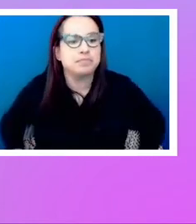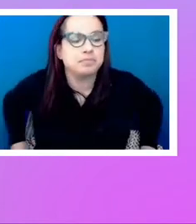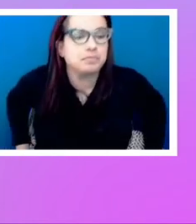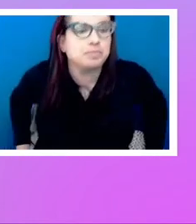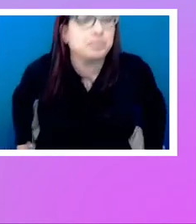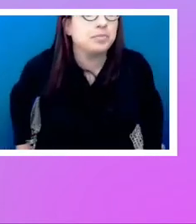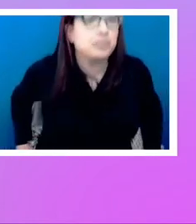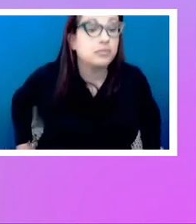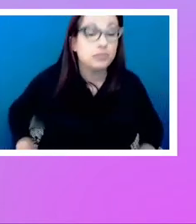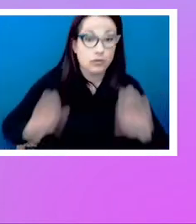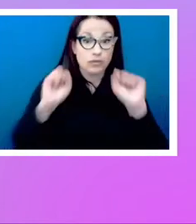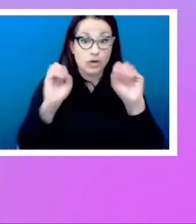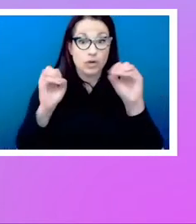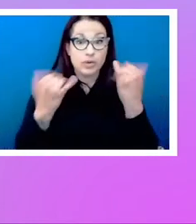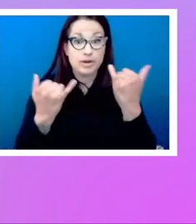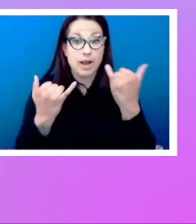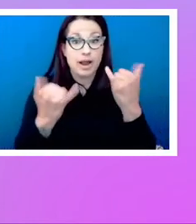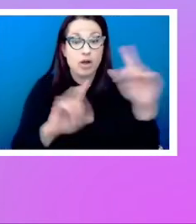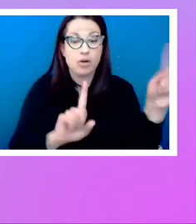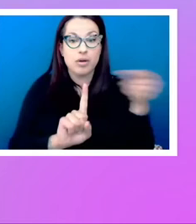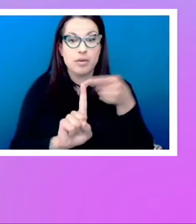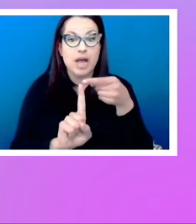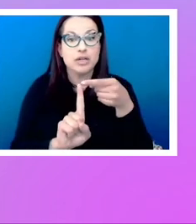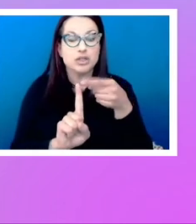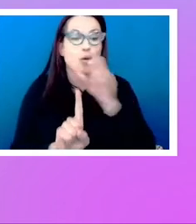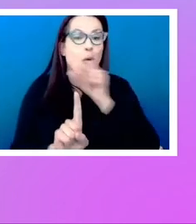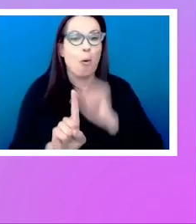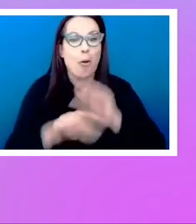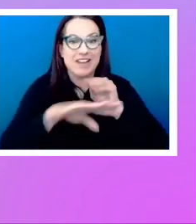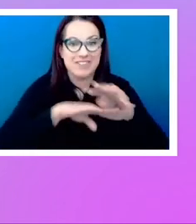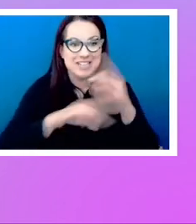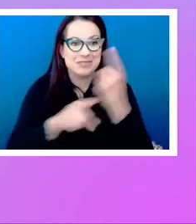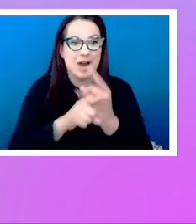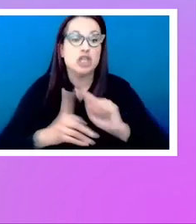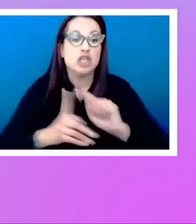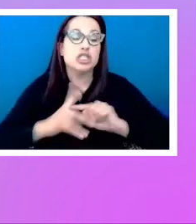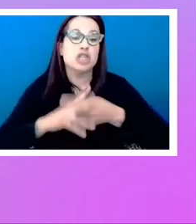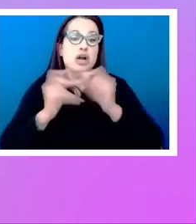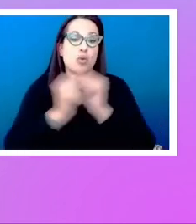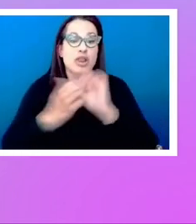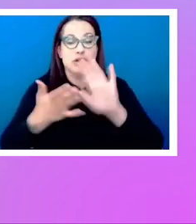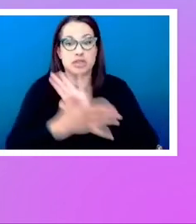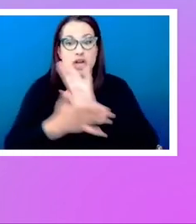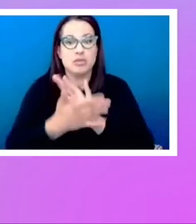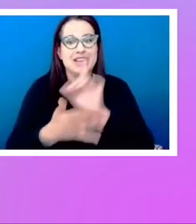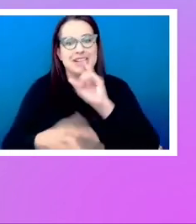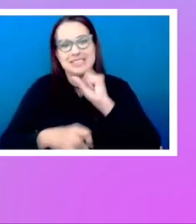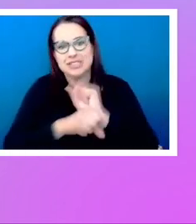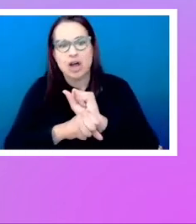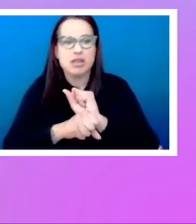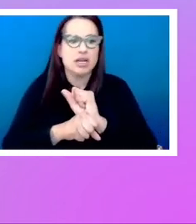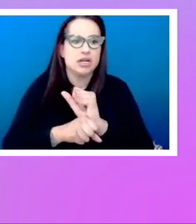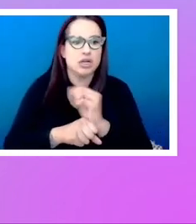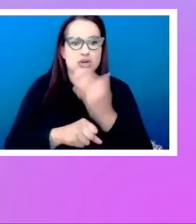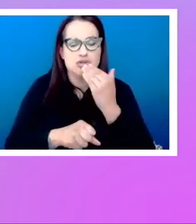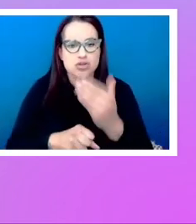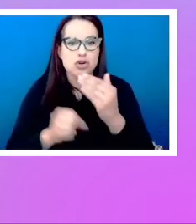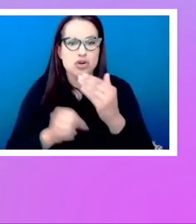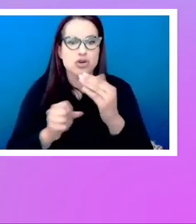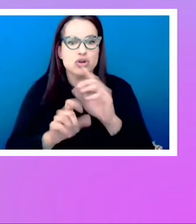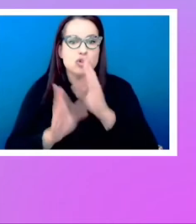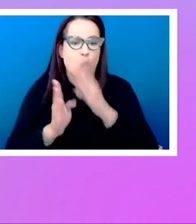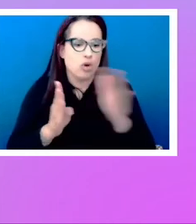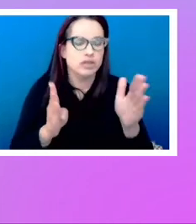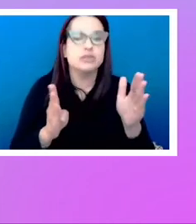So we're back to age old advice. Start with a document which has a solid semantic document order. I,